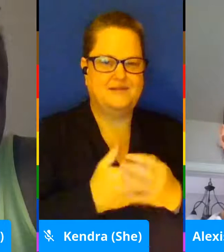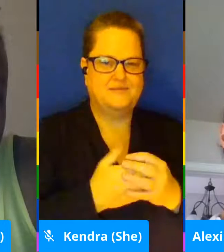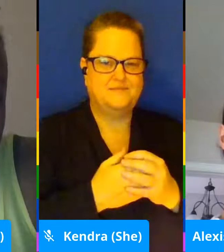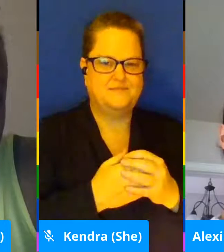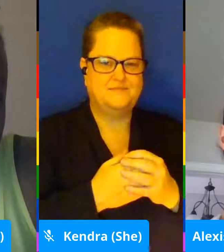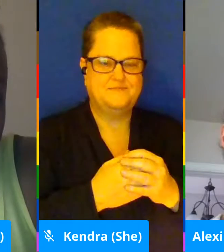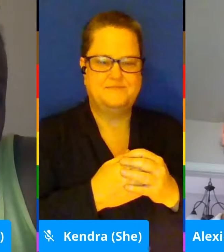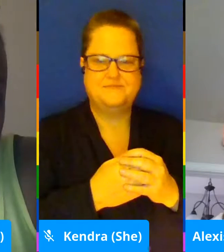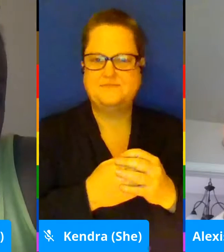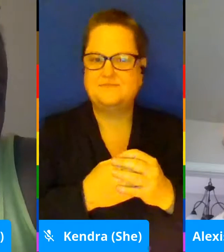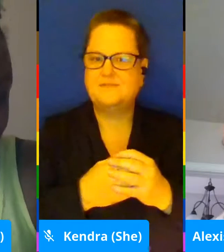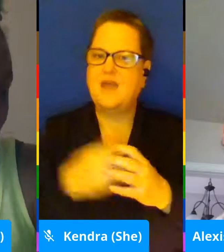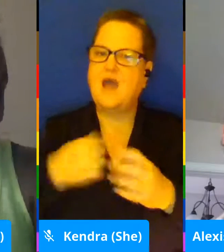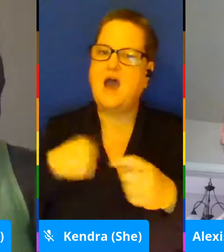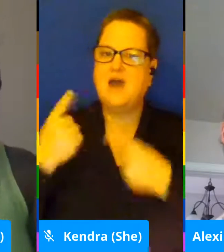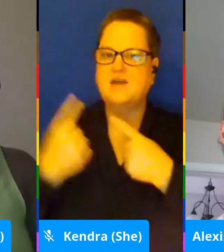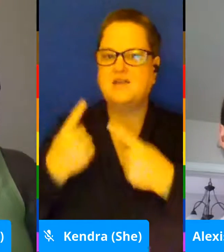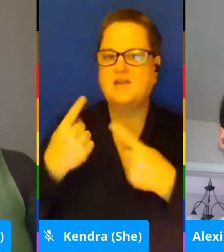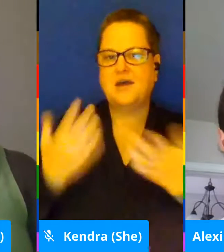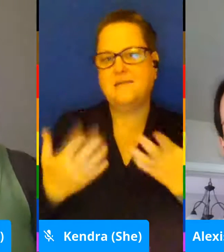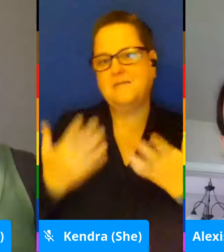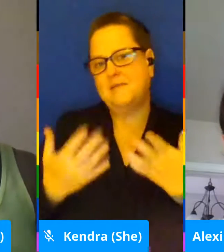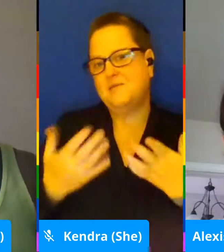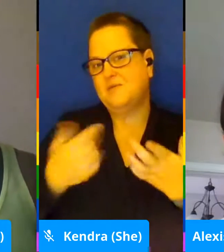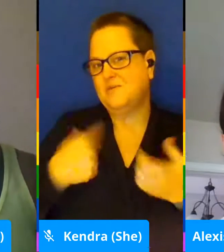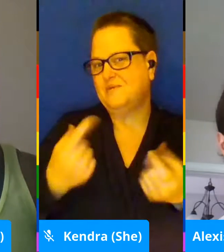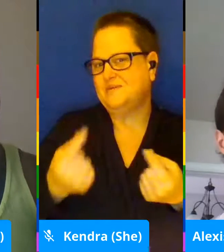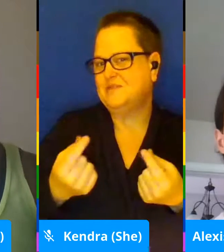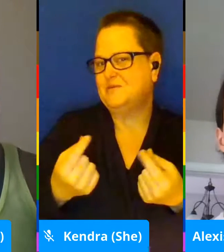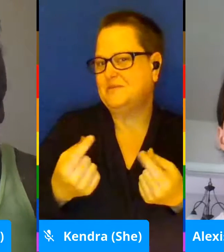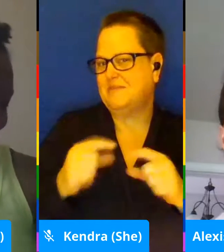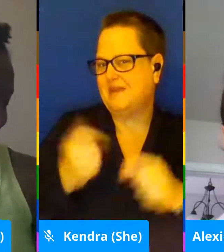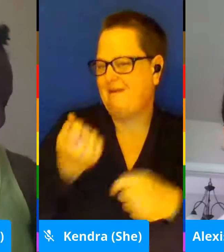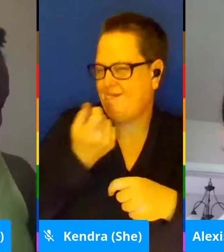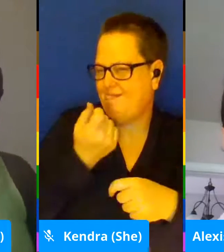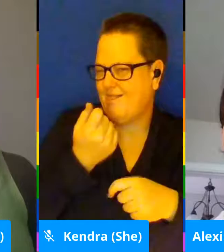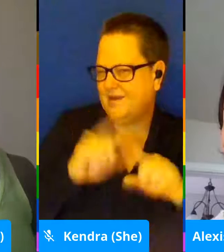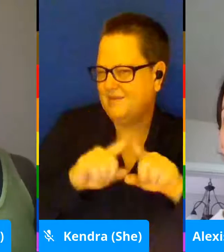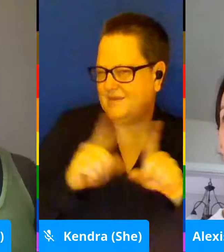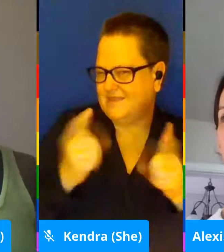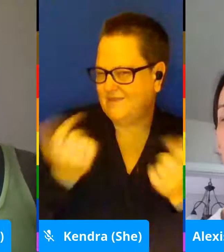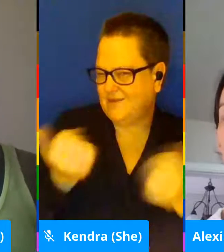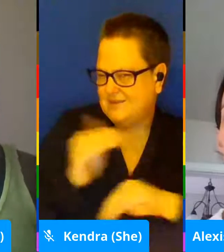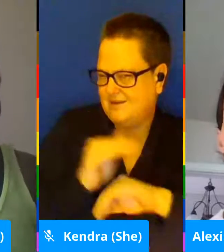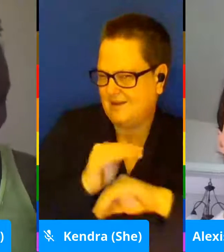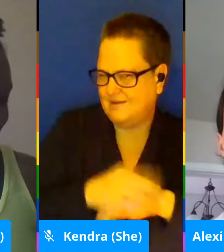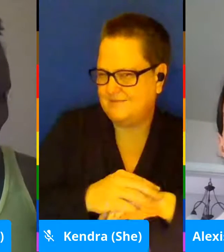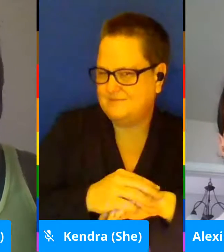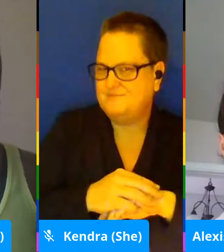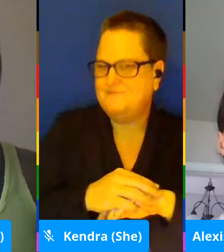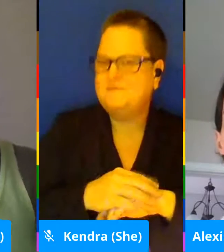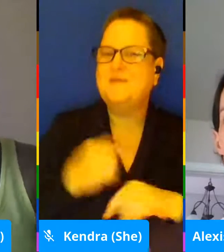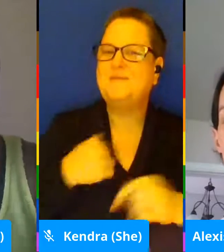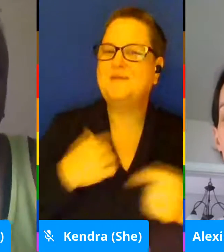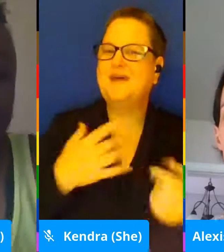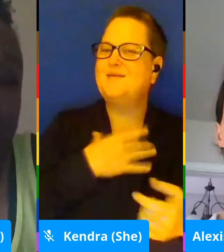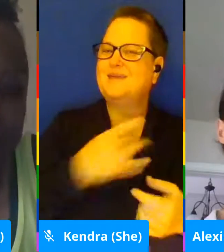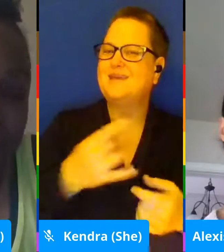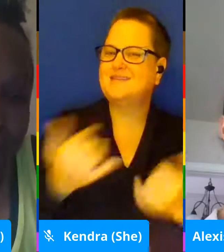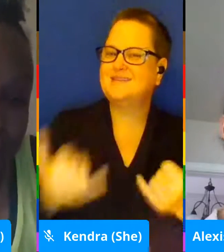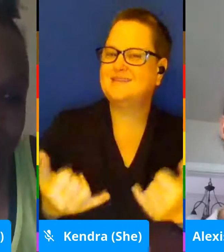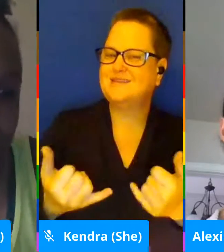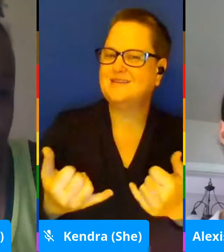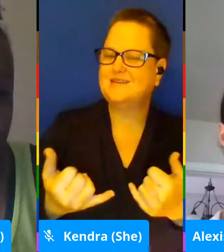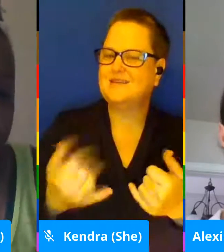I thought that we might do something a little different tonight. So what I'd like to do is I'd like to talk